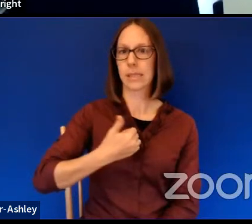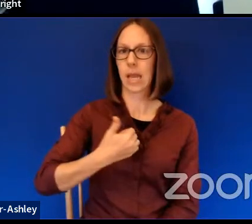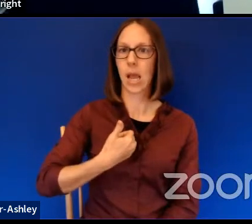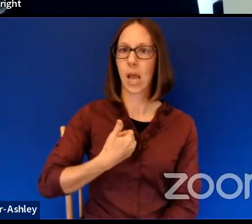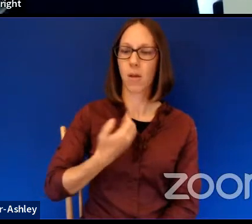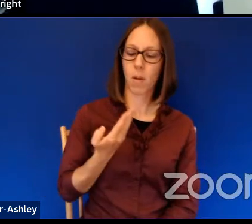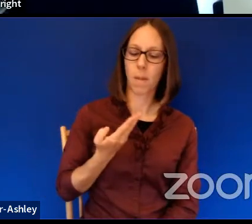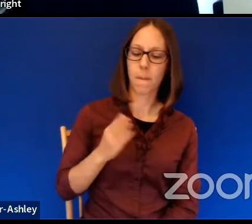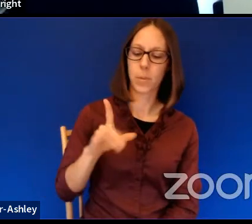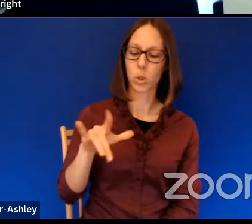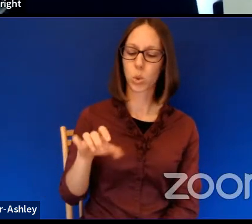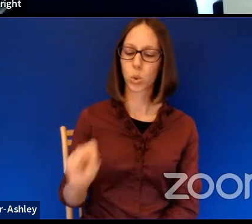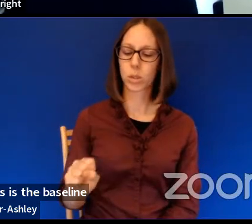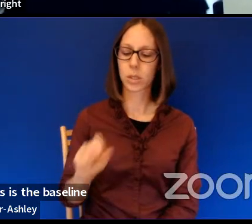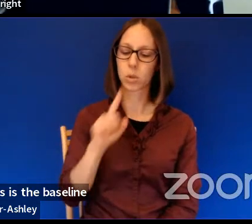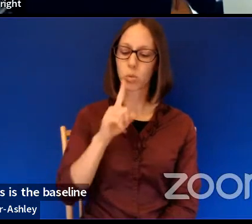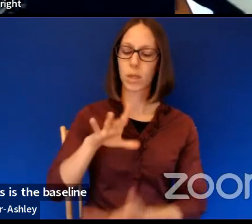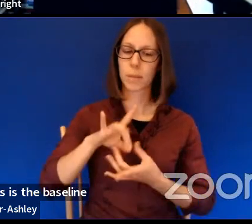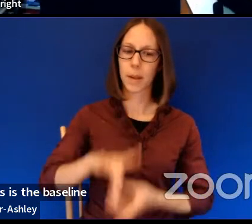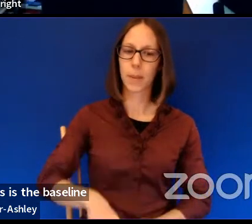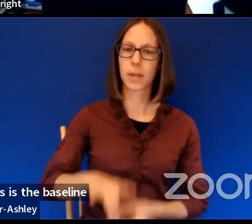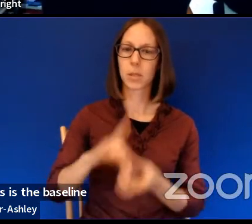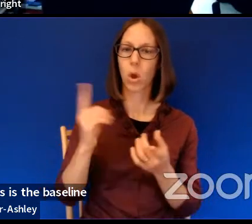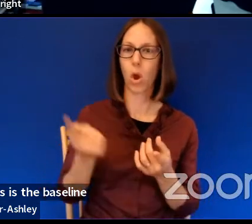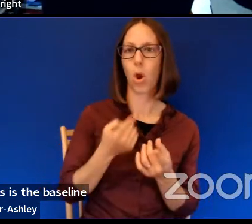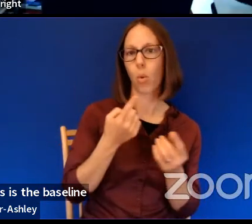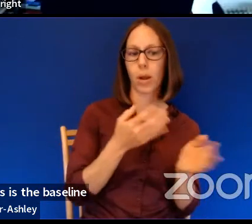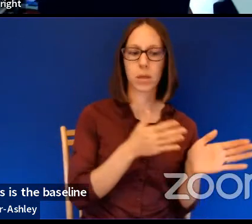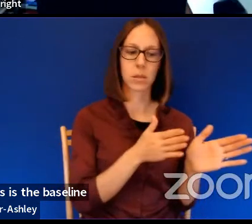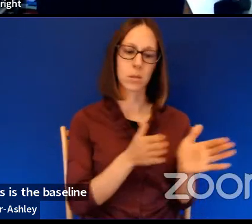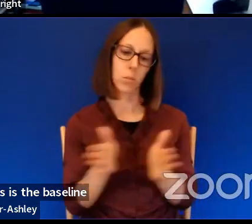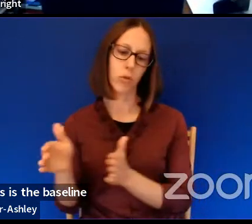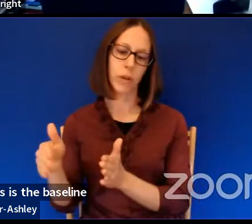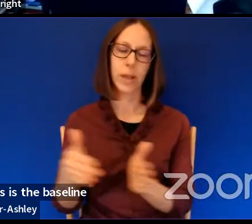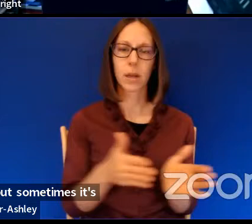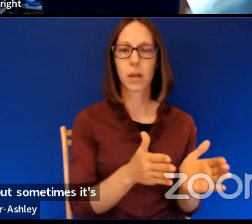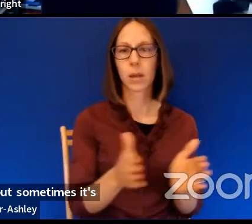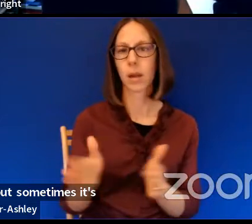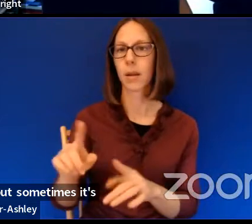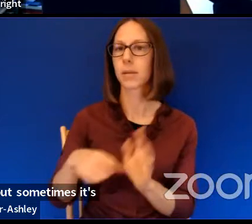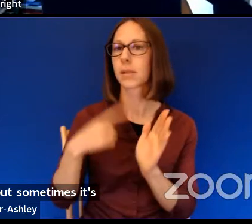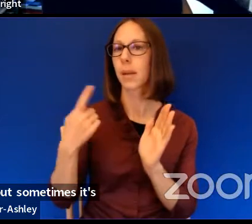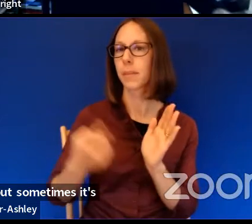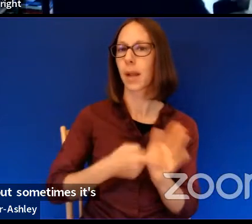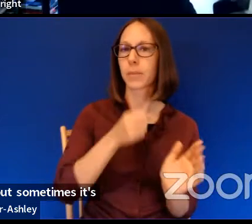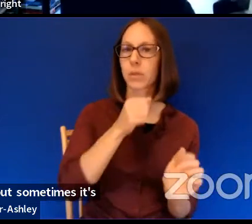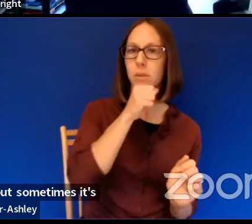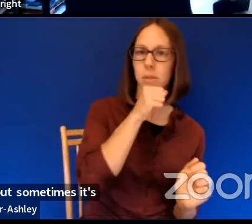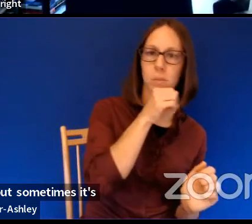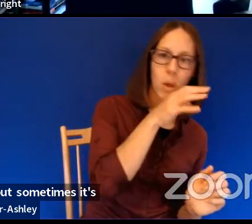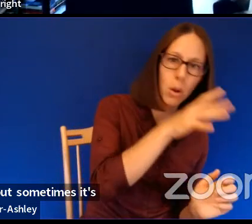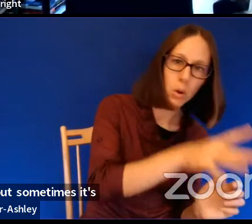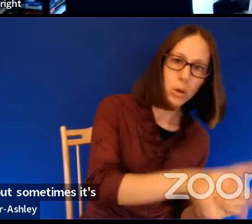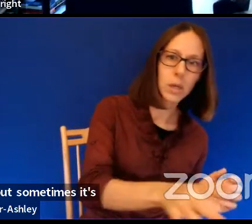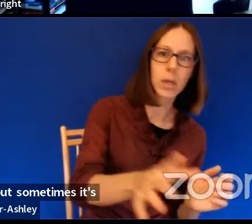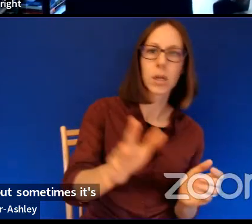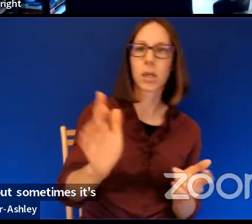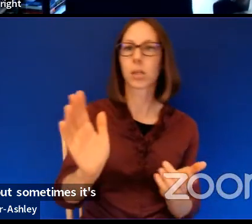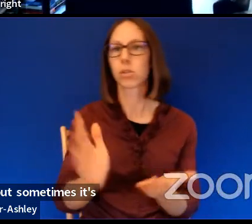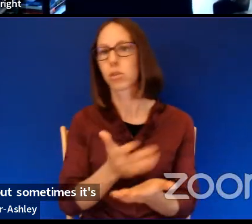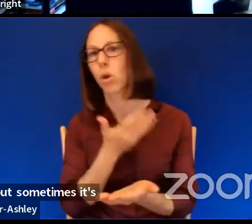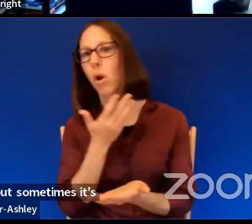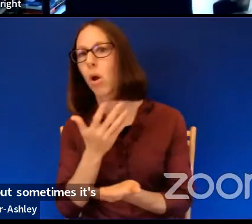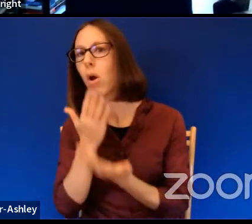baseline, you know, that I am always moving from, but sometimes it's more spoken blues. Sometimes it's more sung, um,